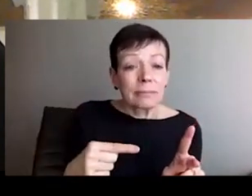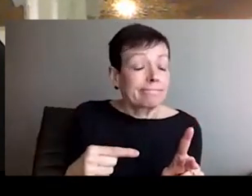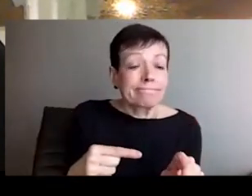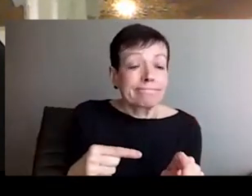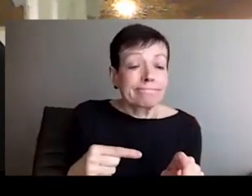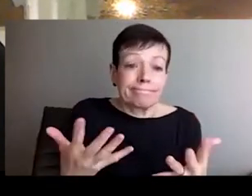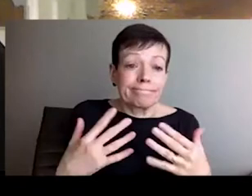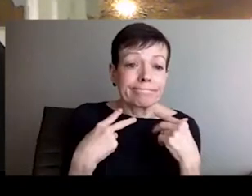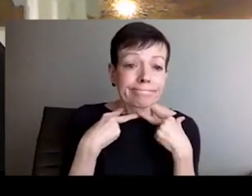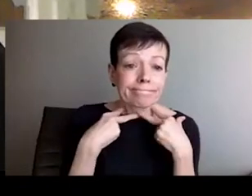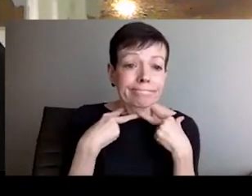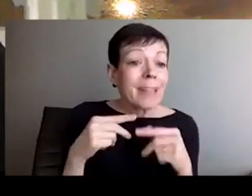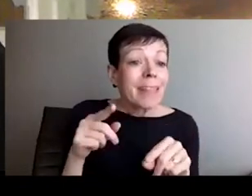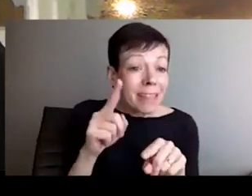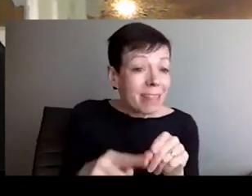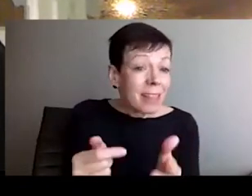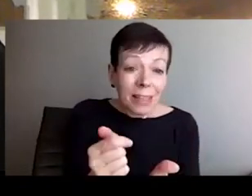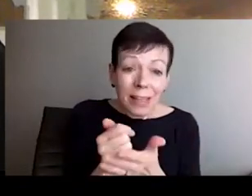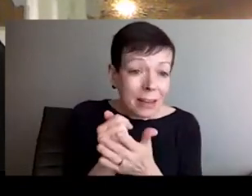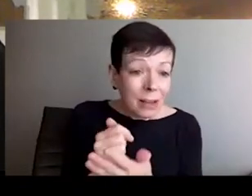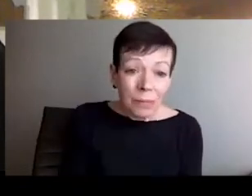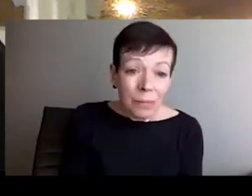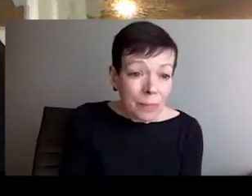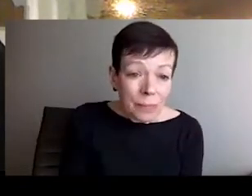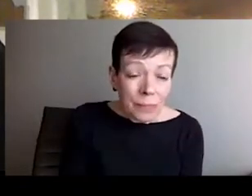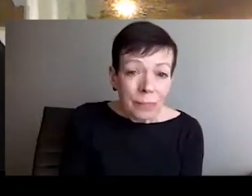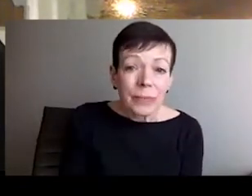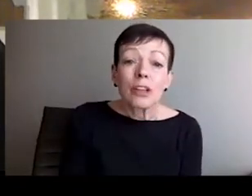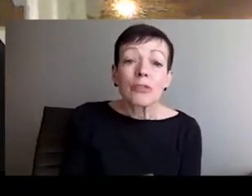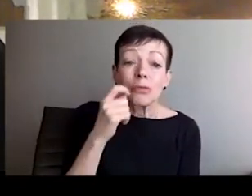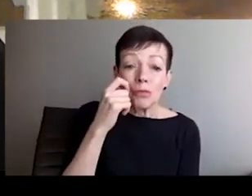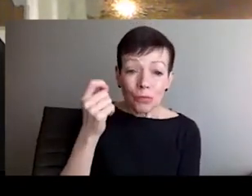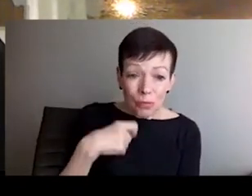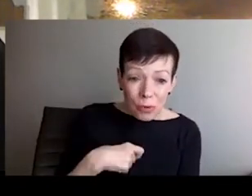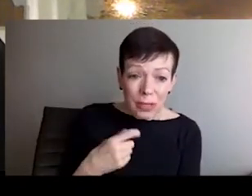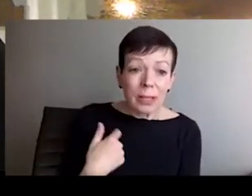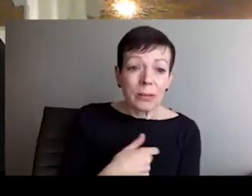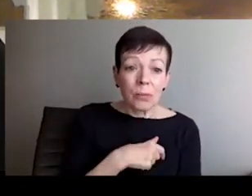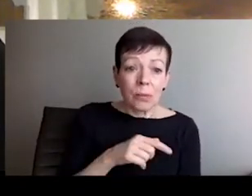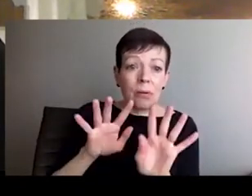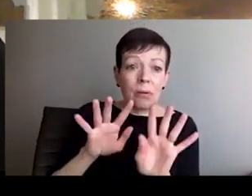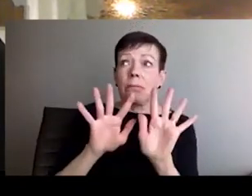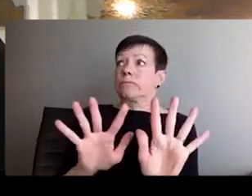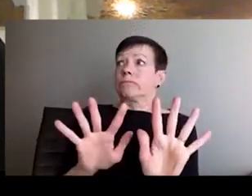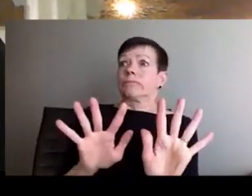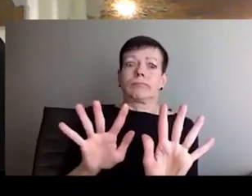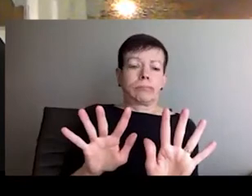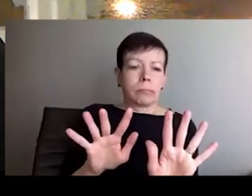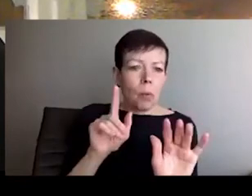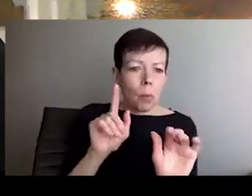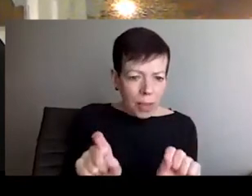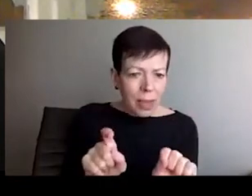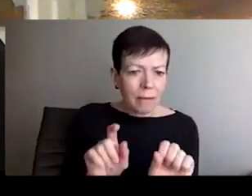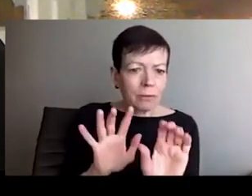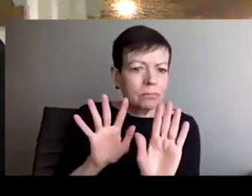only around the expression of support.